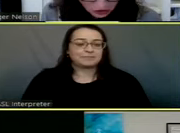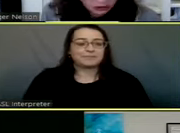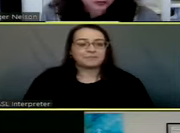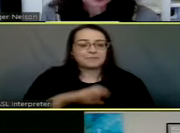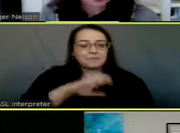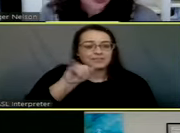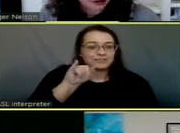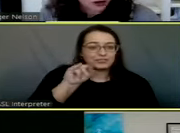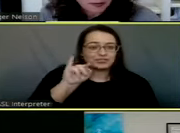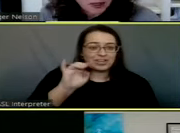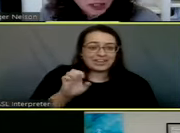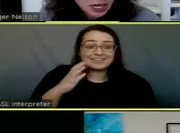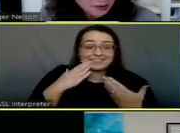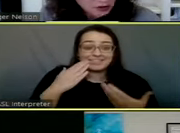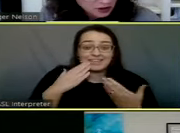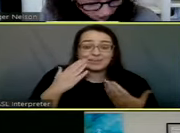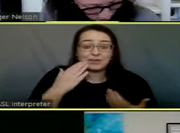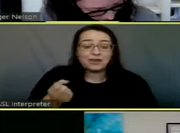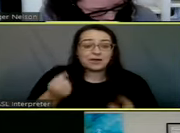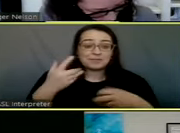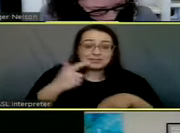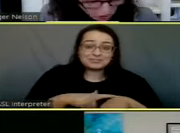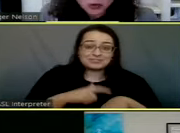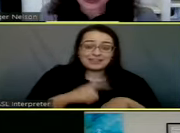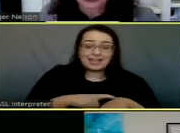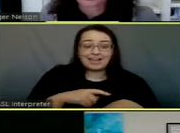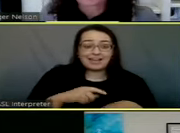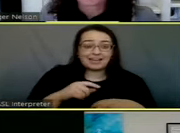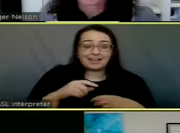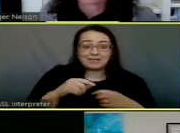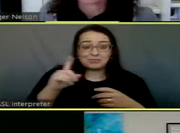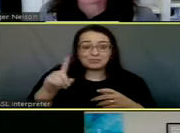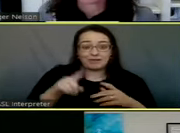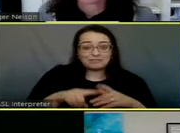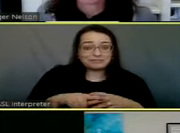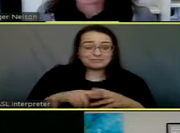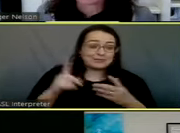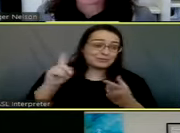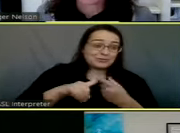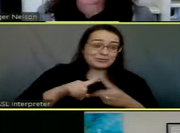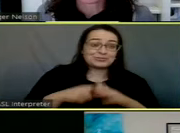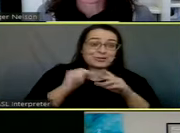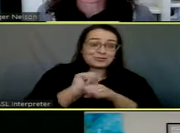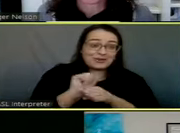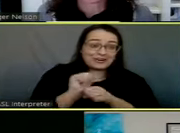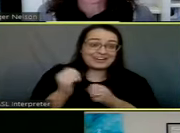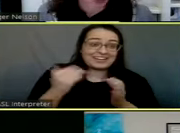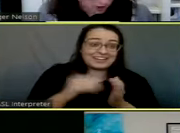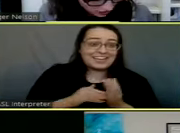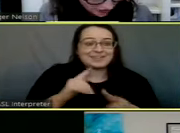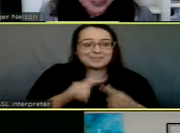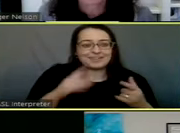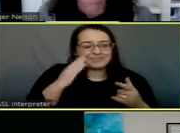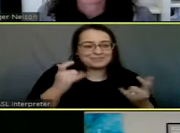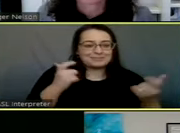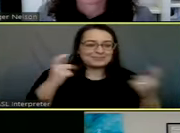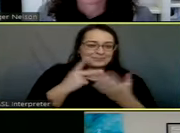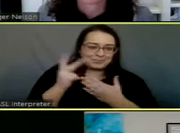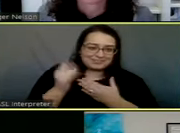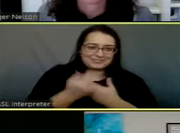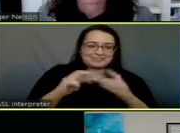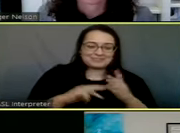Janie, thank you. I don't know how much time you take off before you start working on it again, but probably not much given the size of the project.